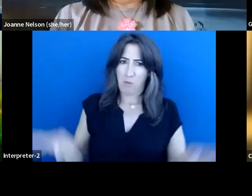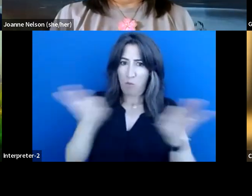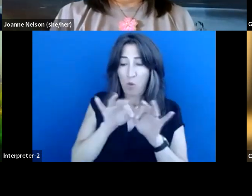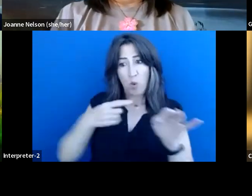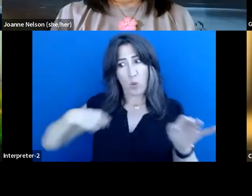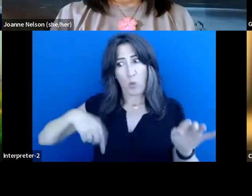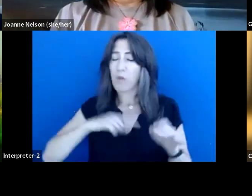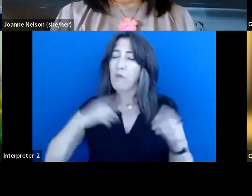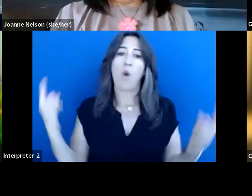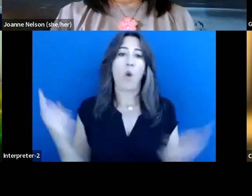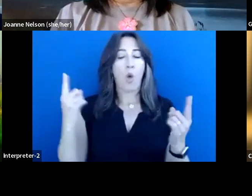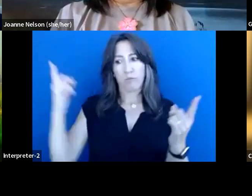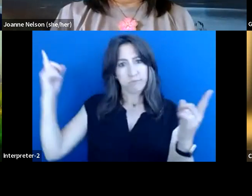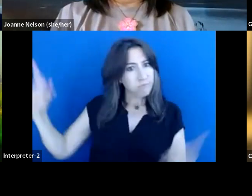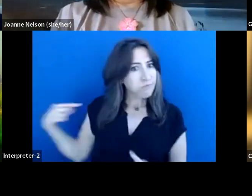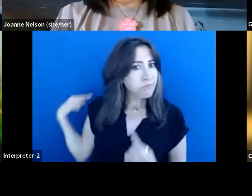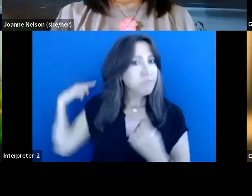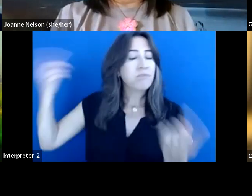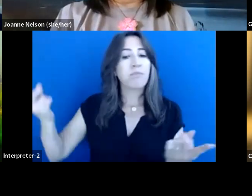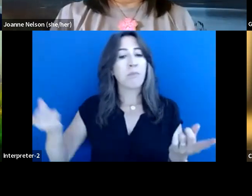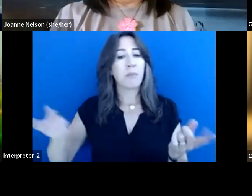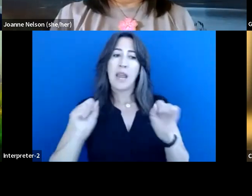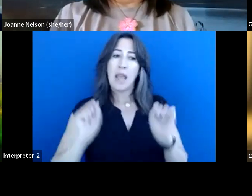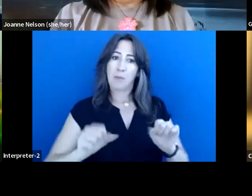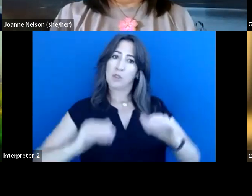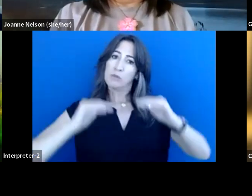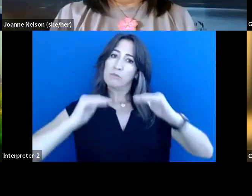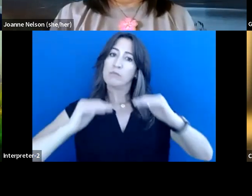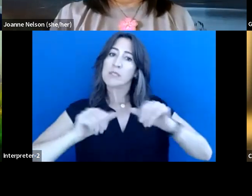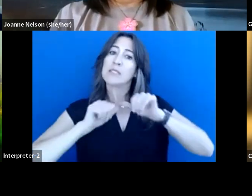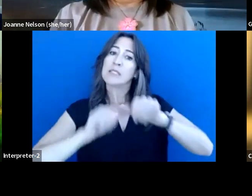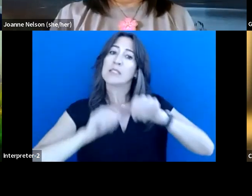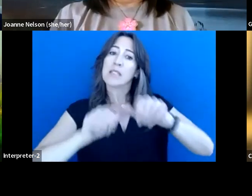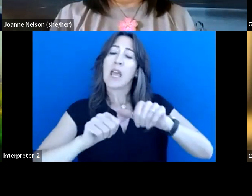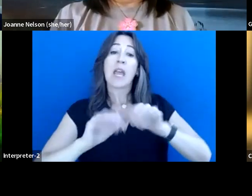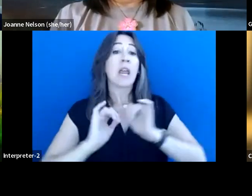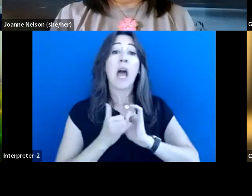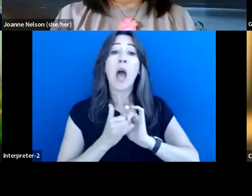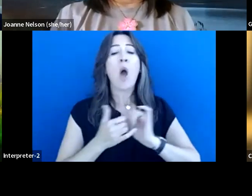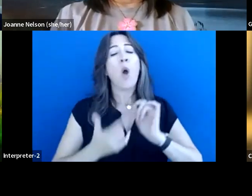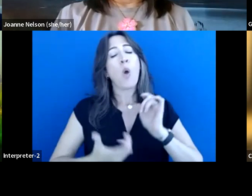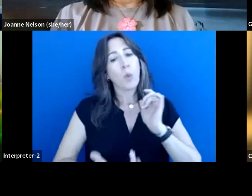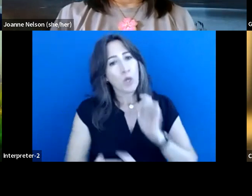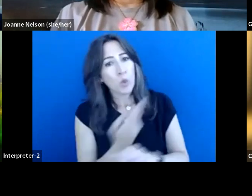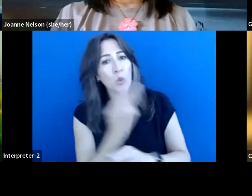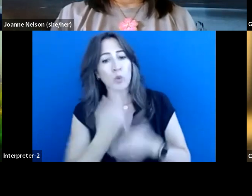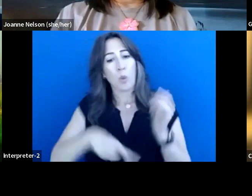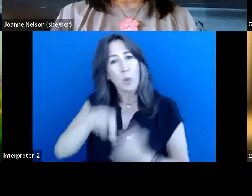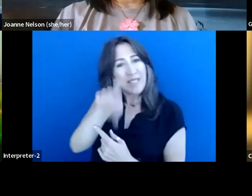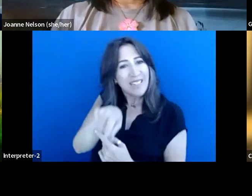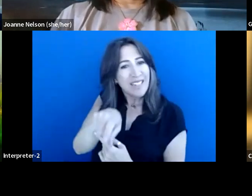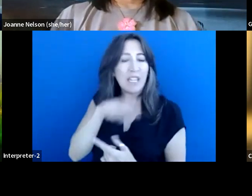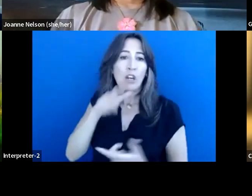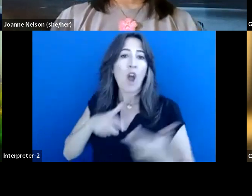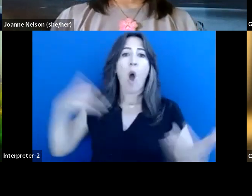always as indigenous people sustained ourselves, and we only took what we needed. And so I think when we're talking